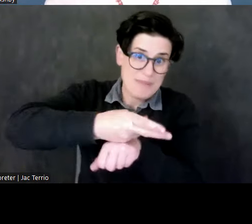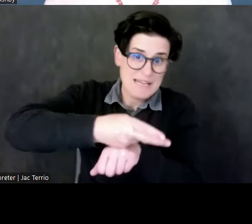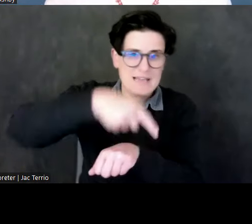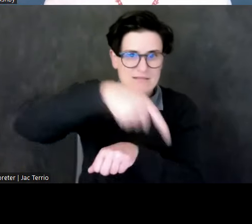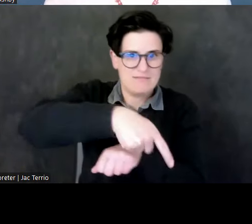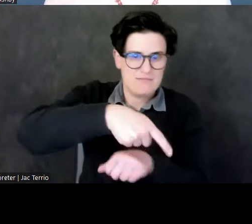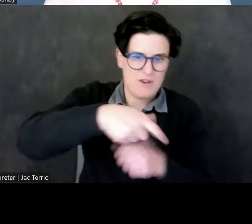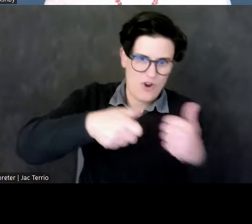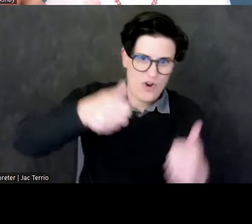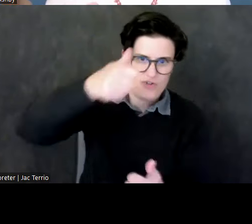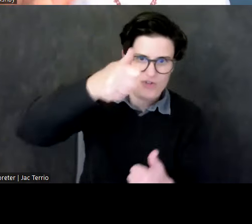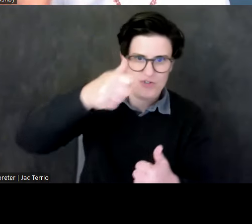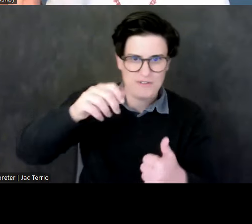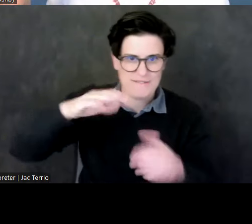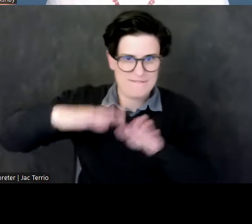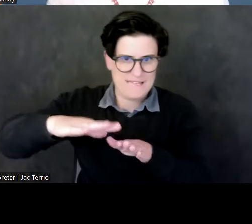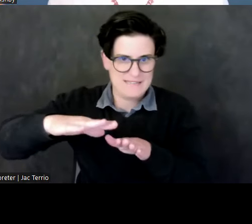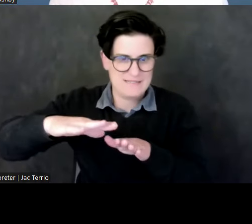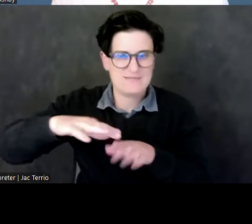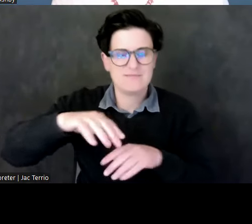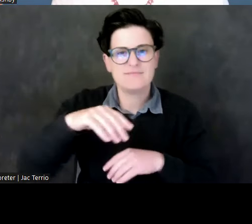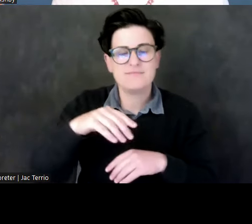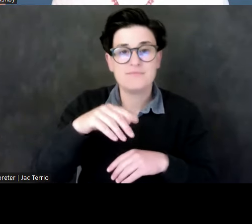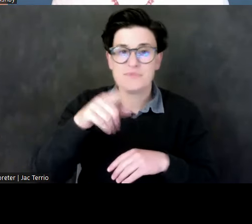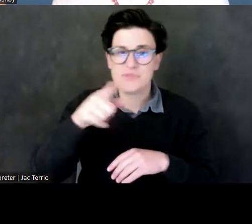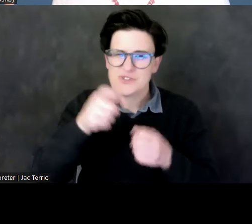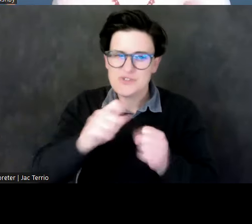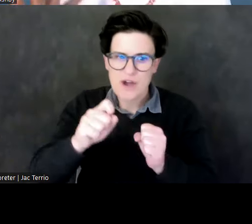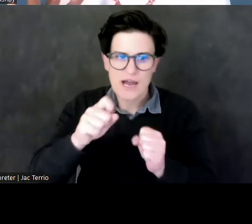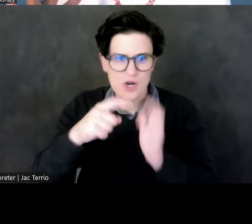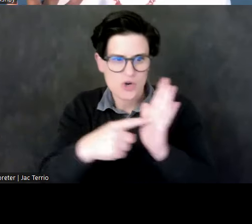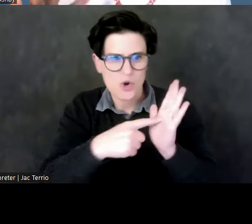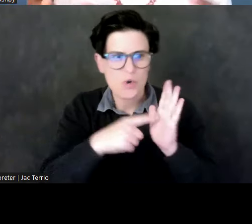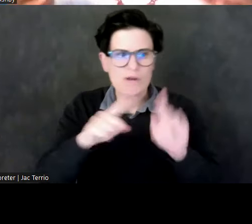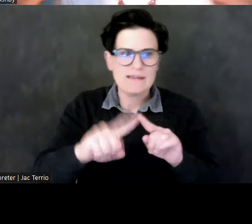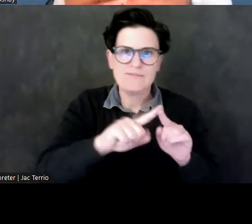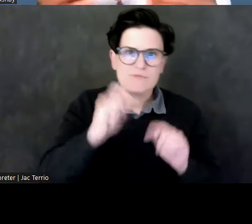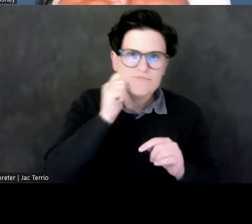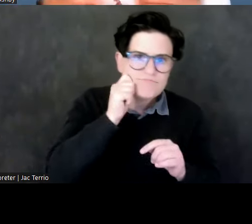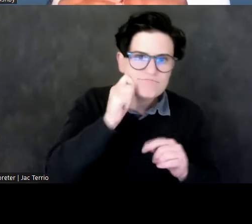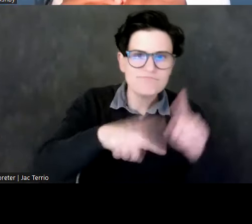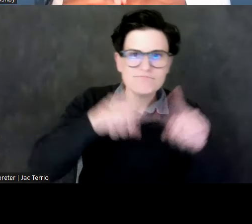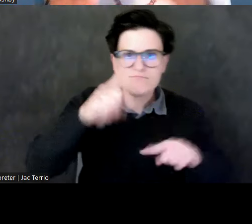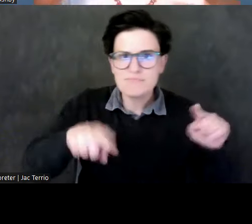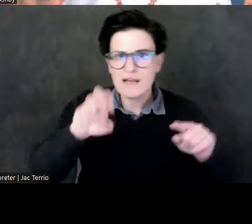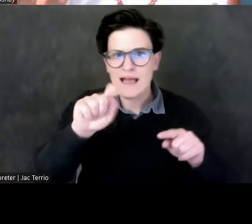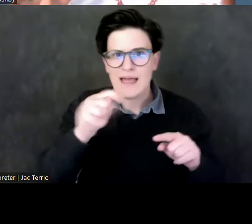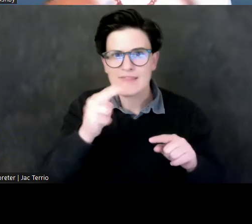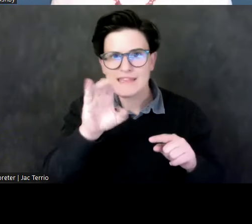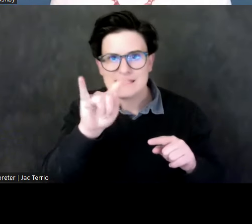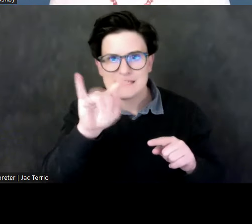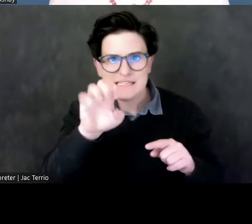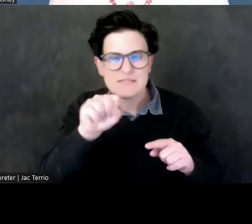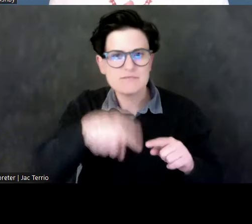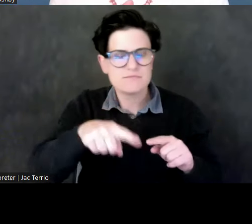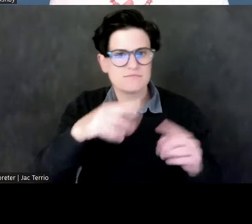they're really trying to pick different different ethnicities. So different people that they have engaged in battle and